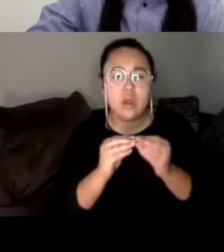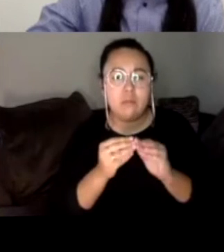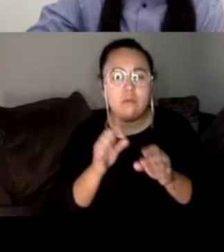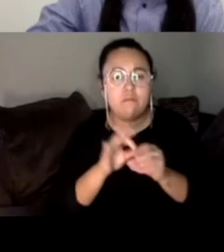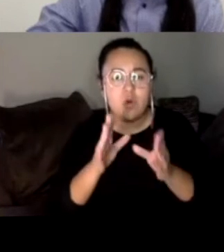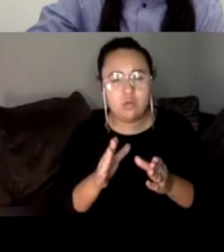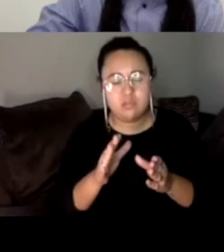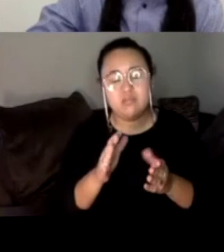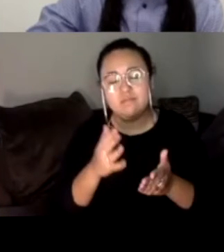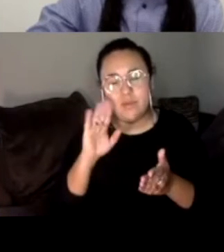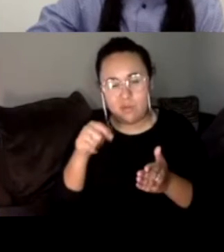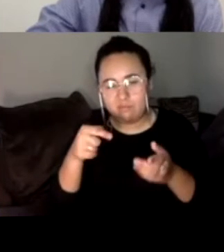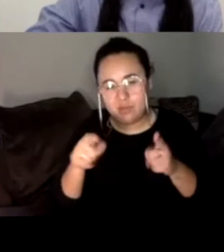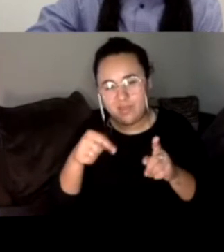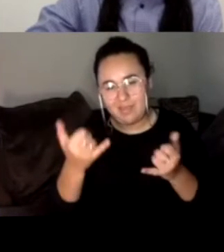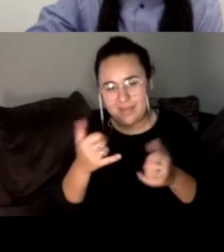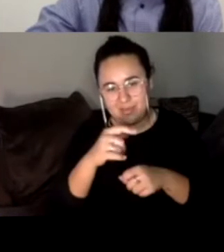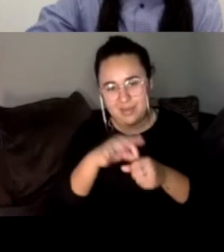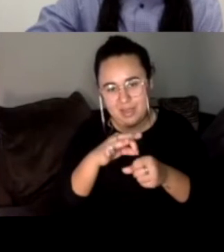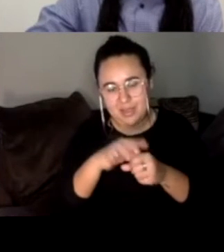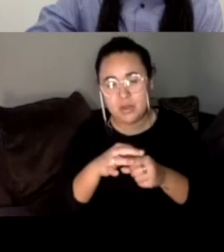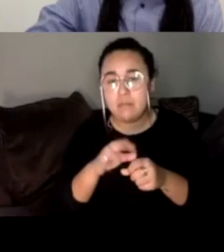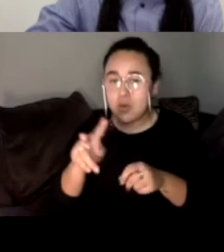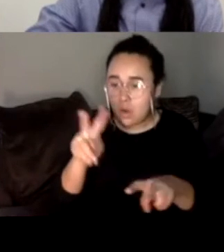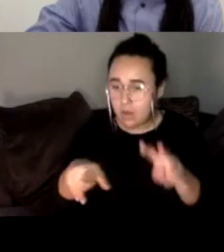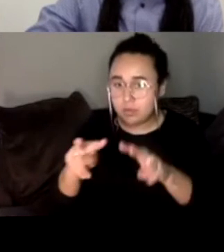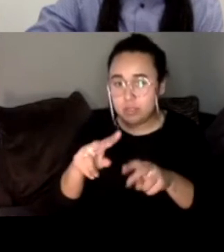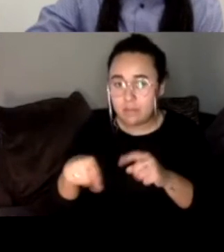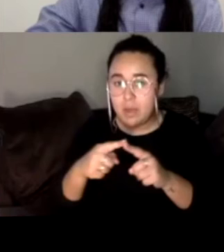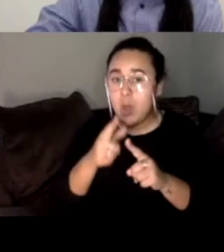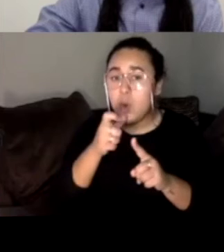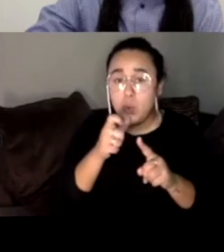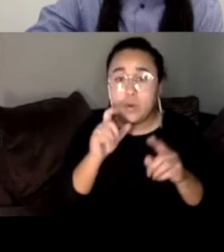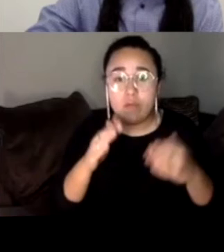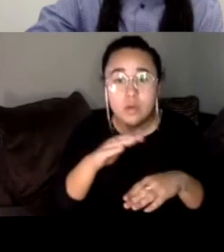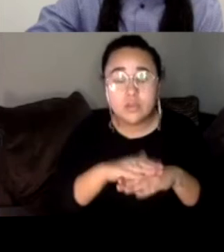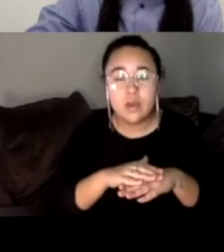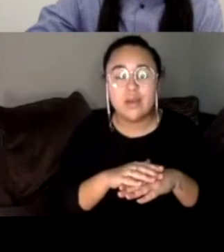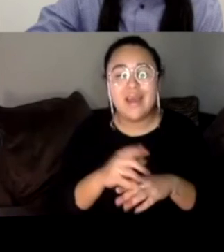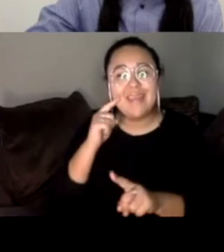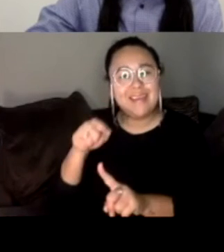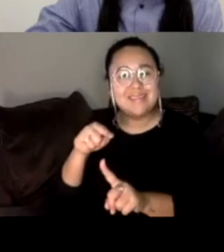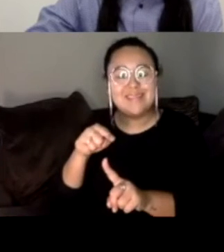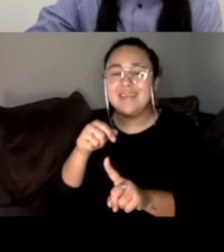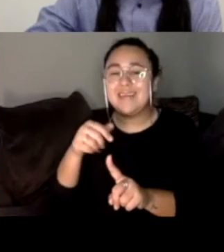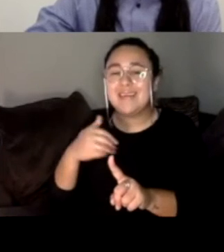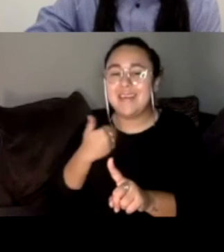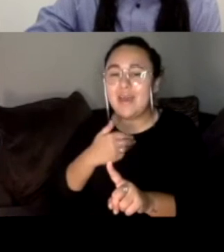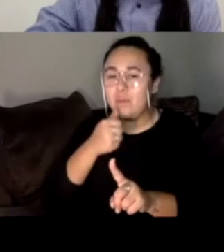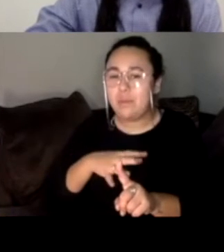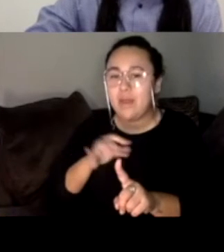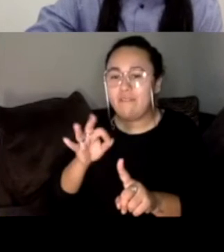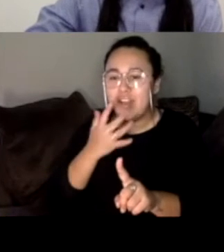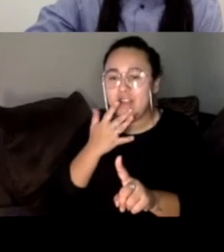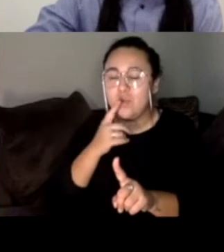uh, the observation about the focus on, um, really engaging women of color, particularly young women of color is going to be going to